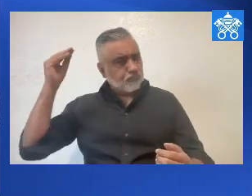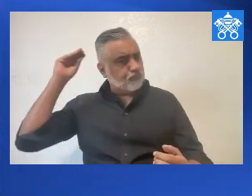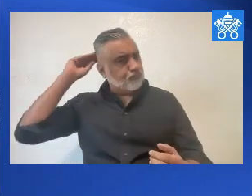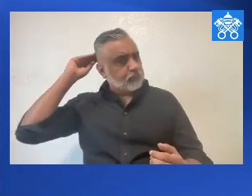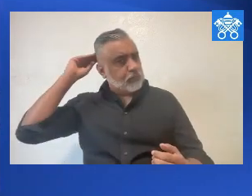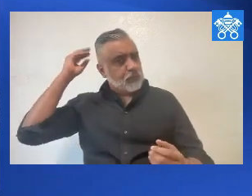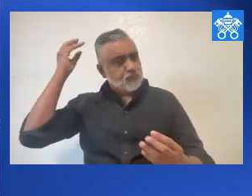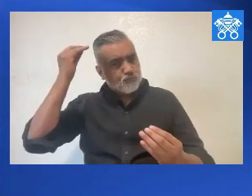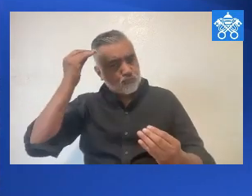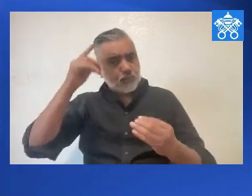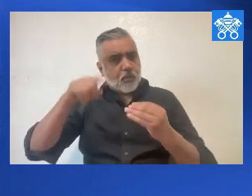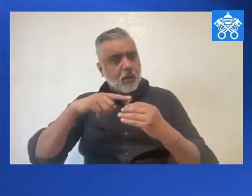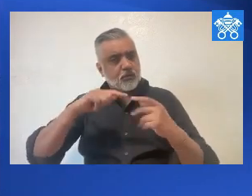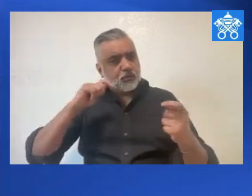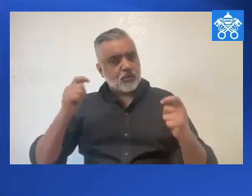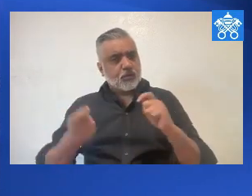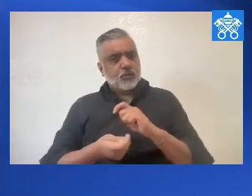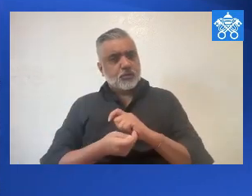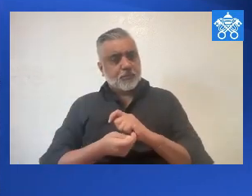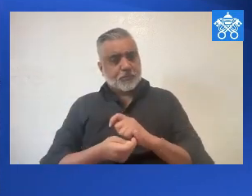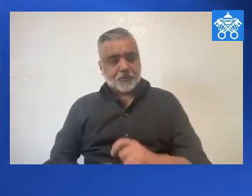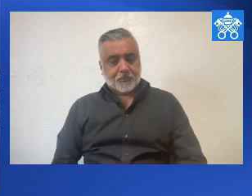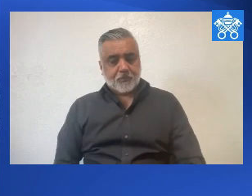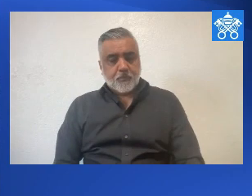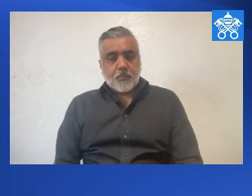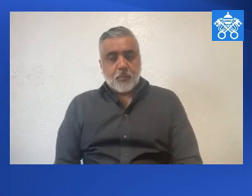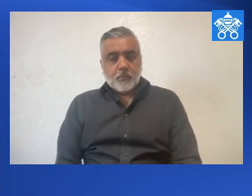keep that in mind and to reflect a bit on that.